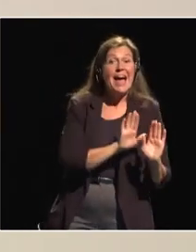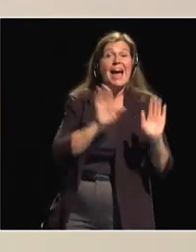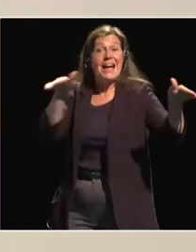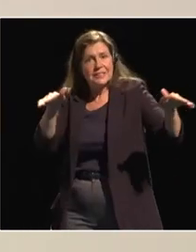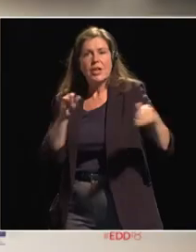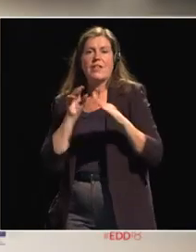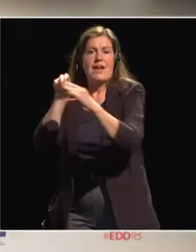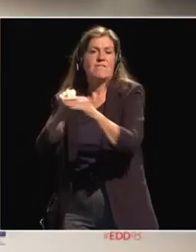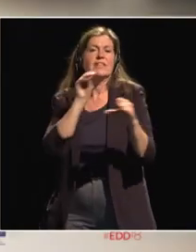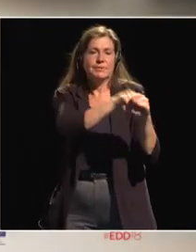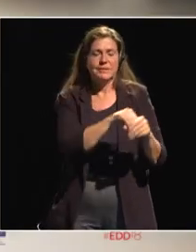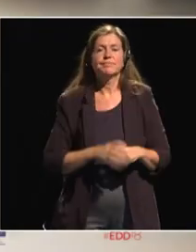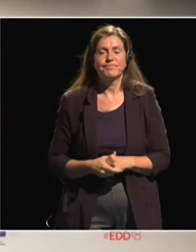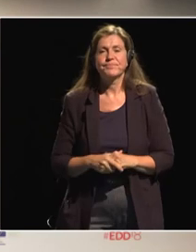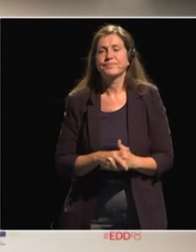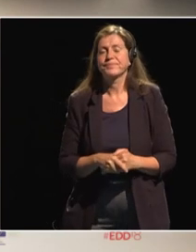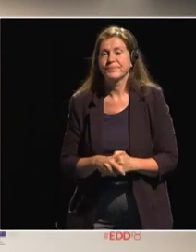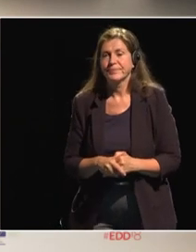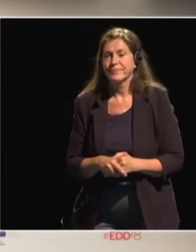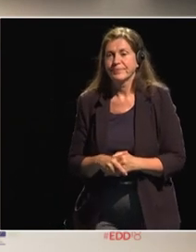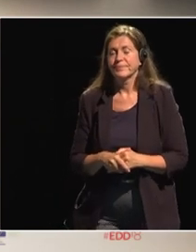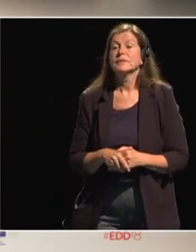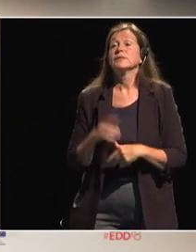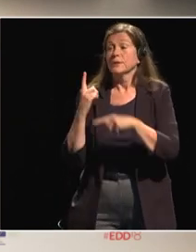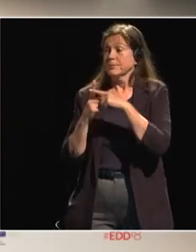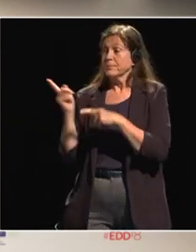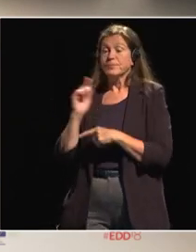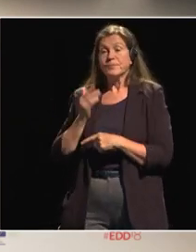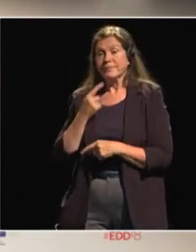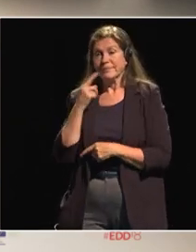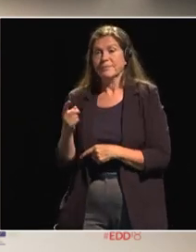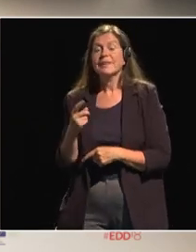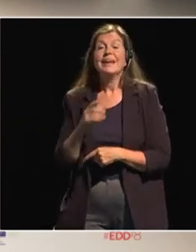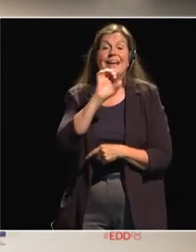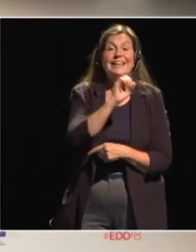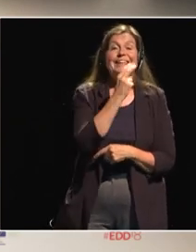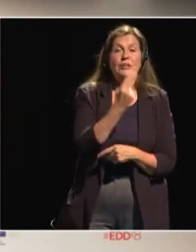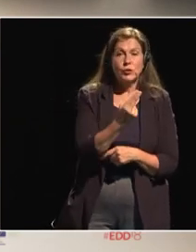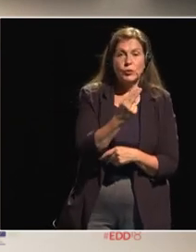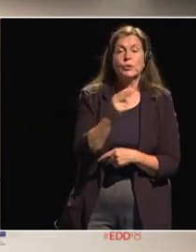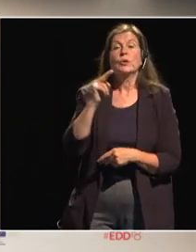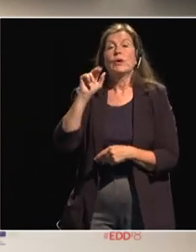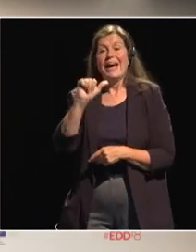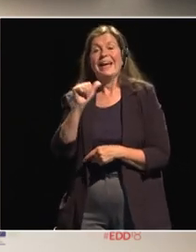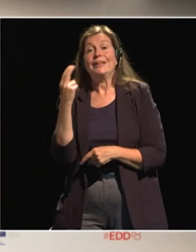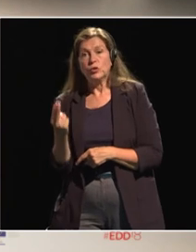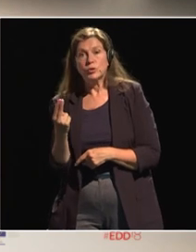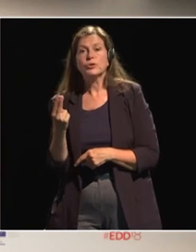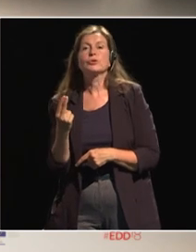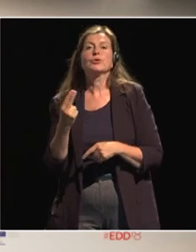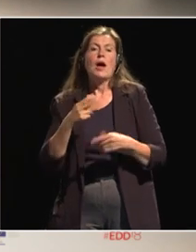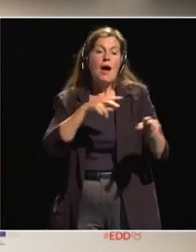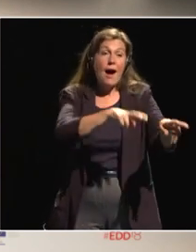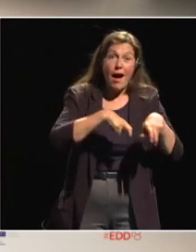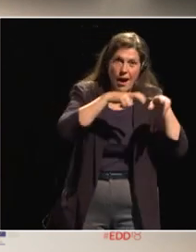and and we have i see as well the eu um au agribusiness platform that is being set up so i